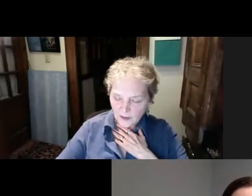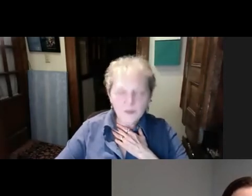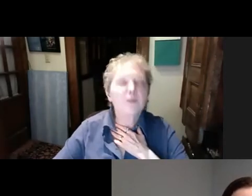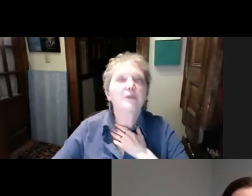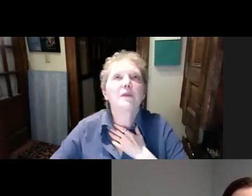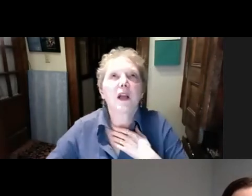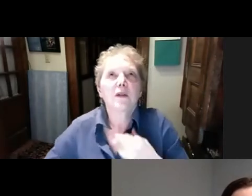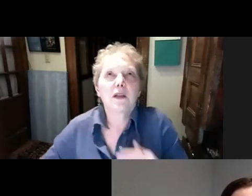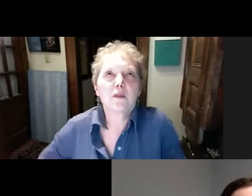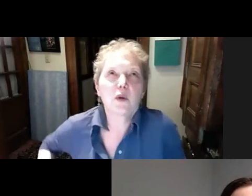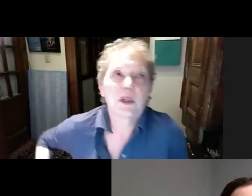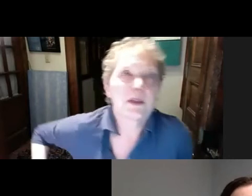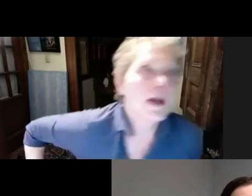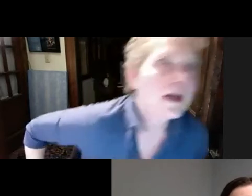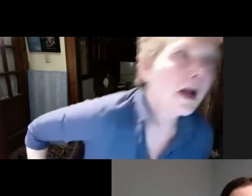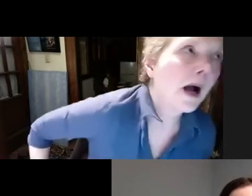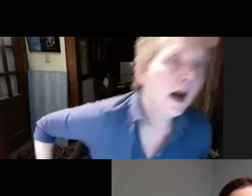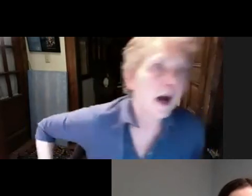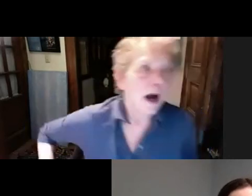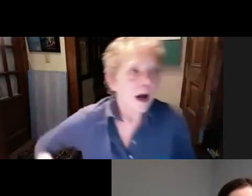how can I put it